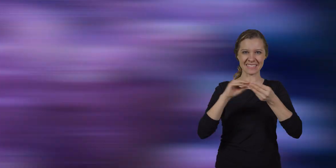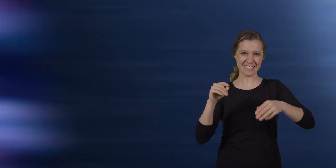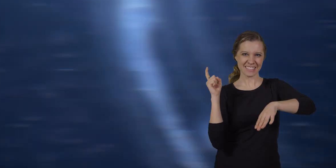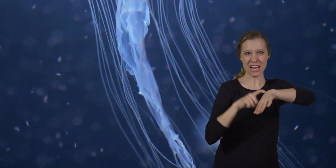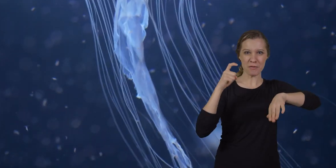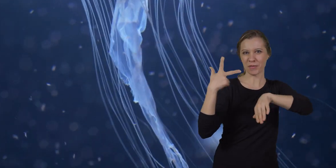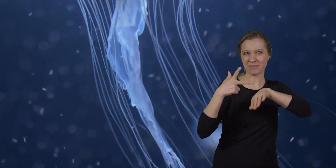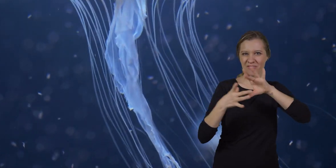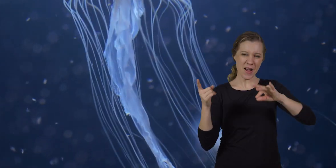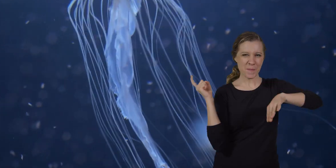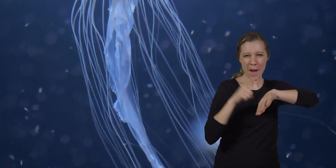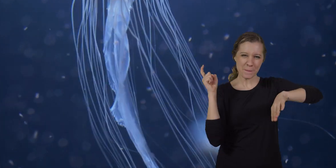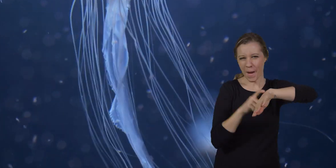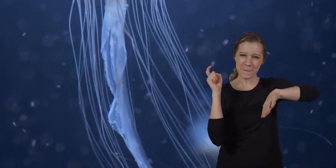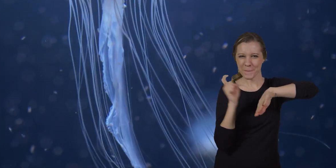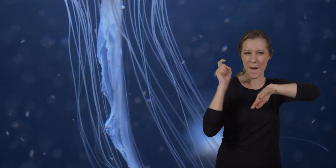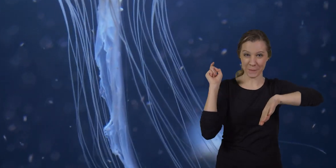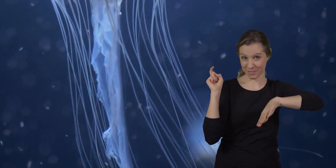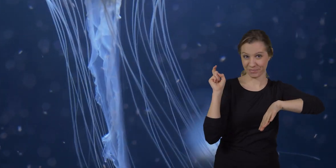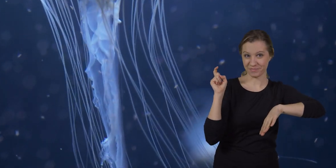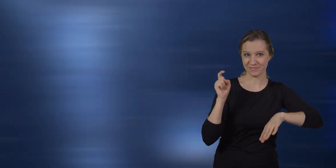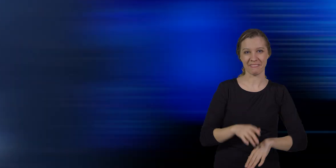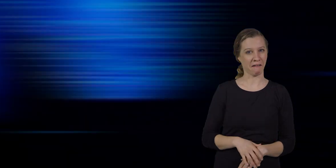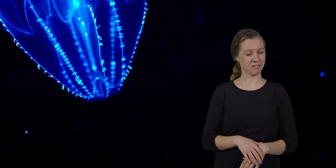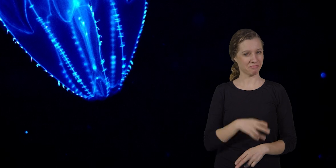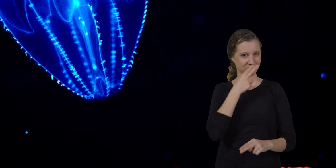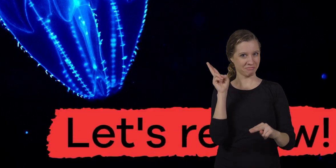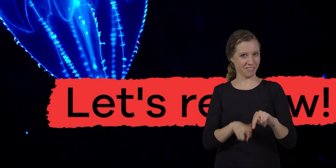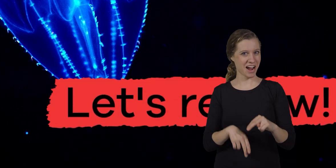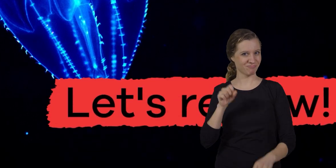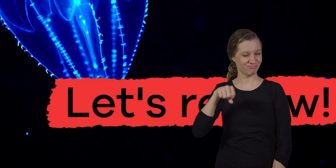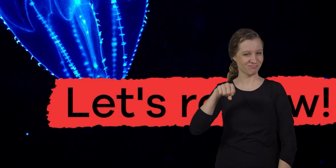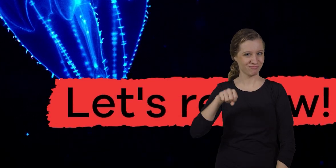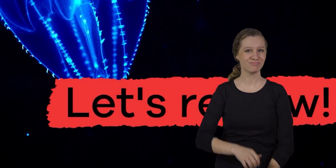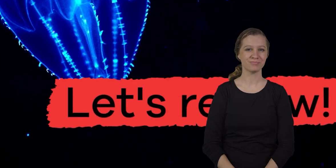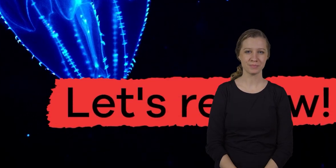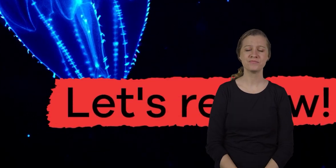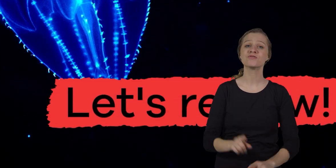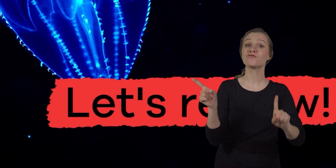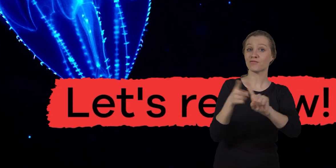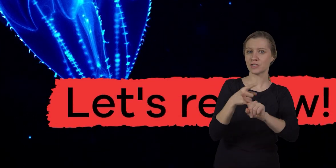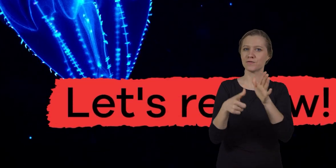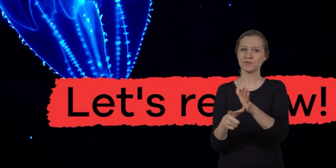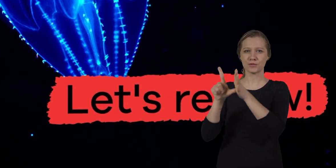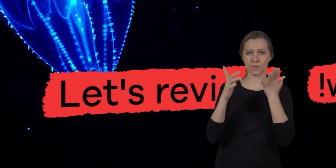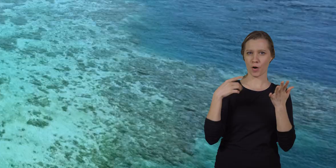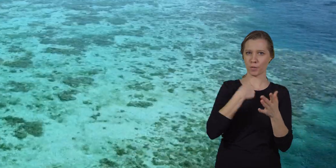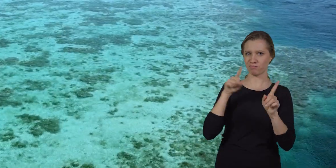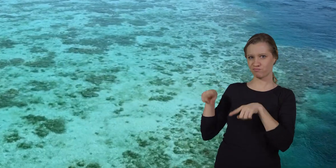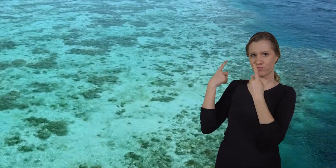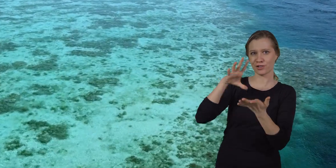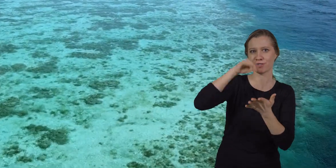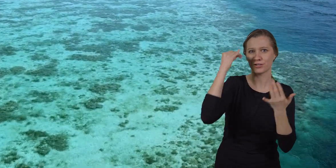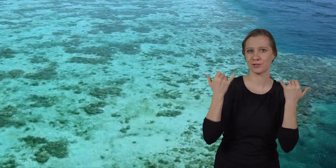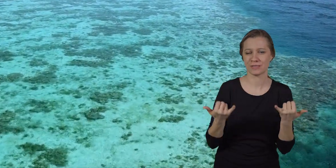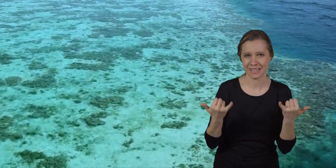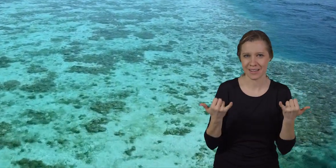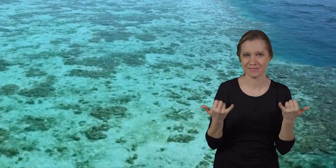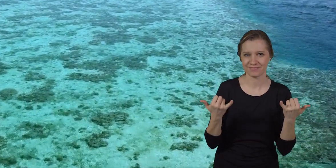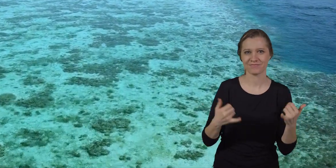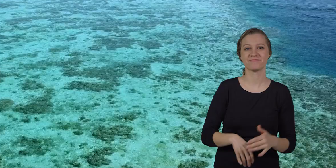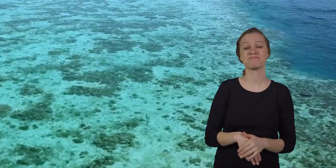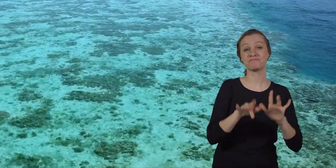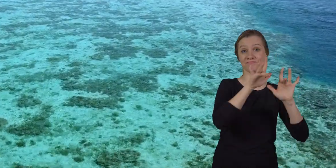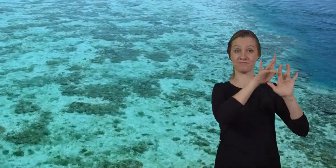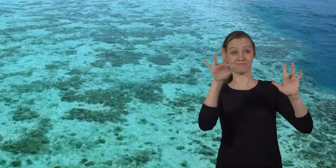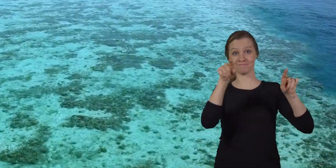fast that could be fun but first let's review what we have learned today fill in the blank